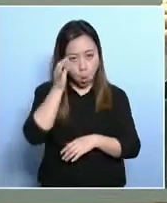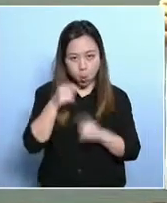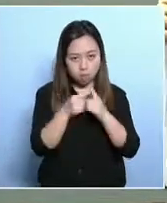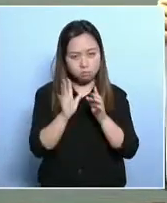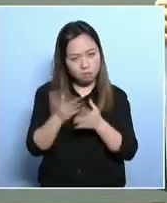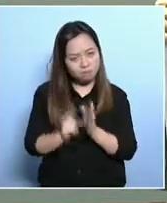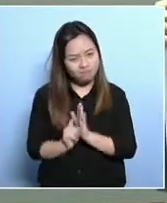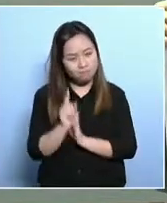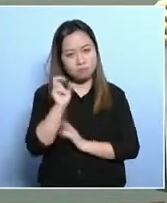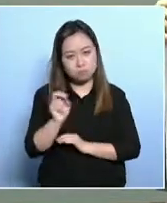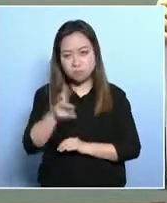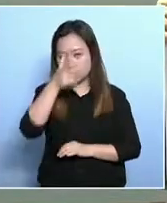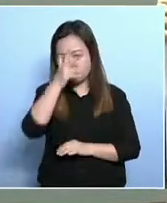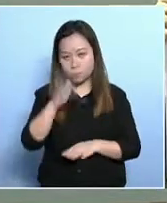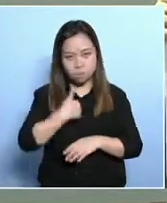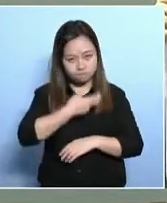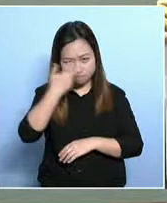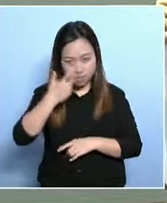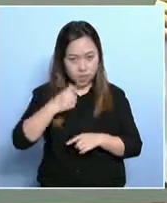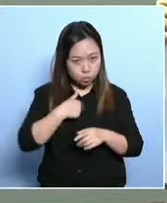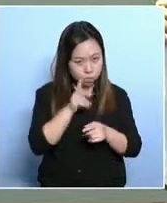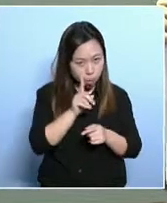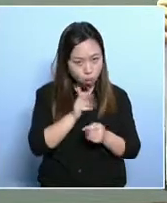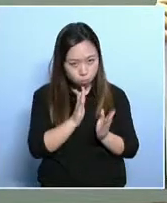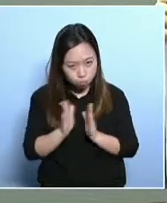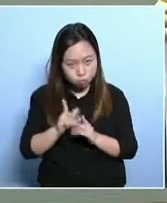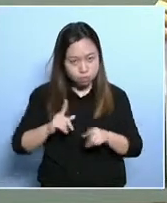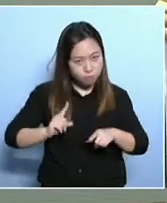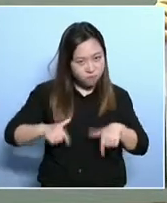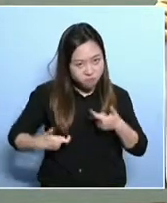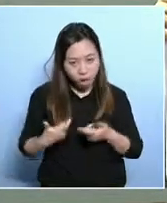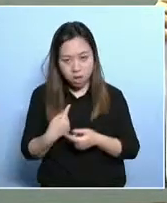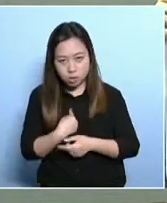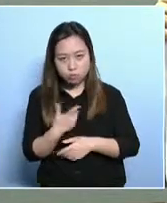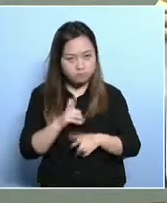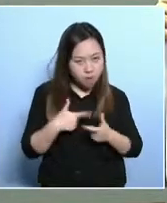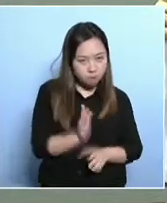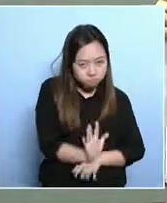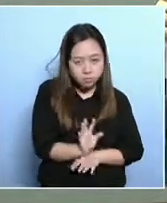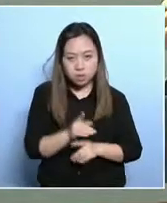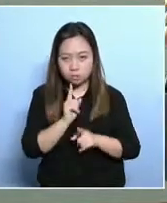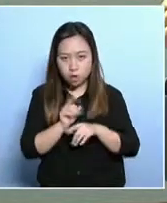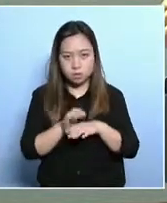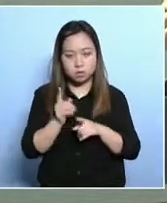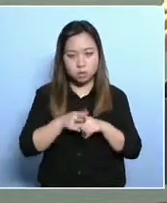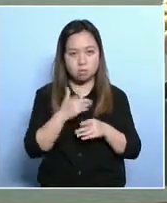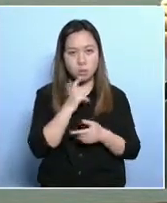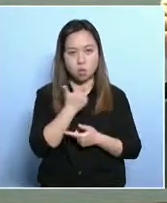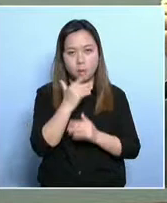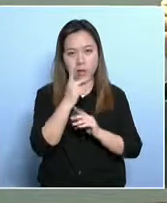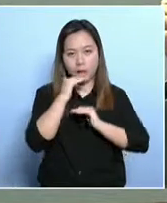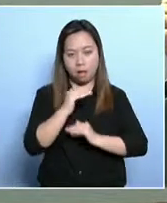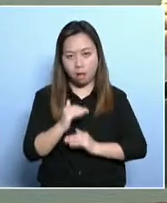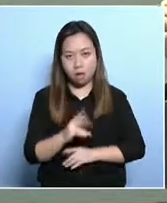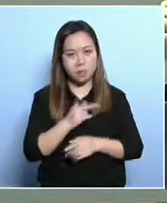of social welfare, and the poverty population has kept rising. And yet for assistance